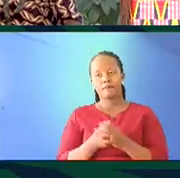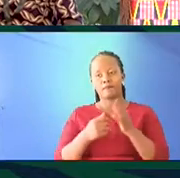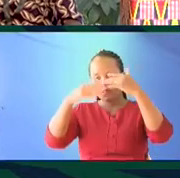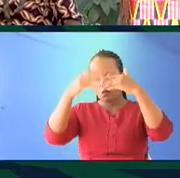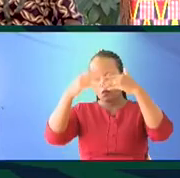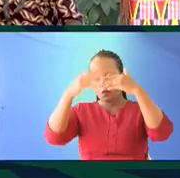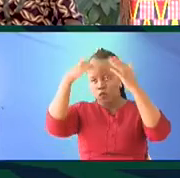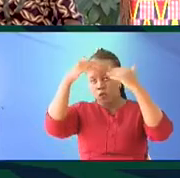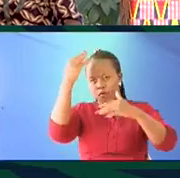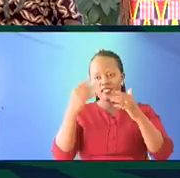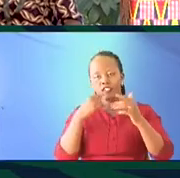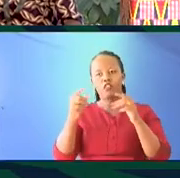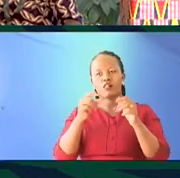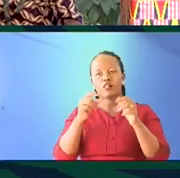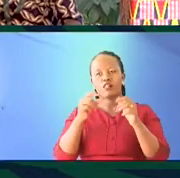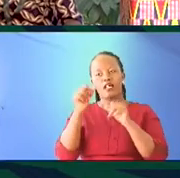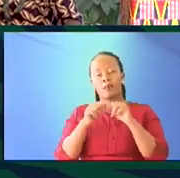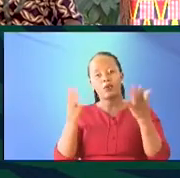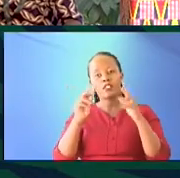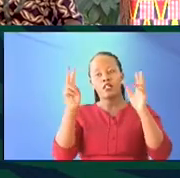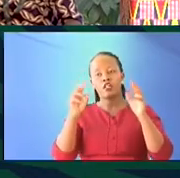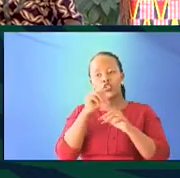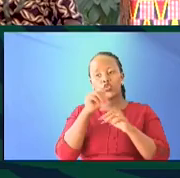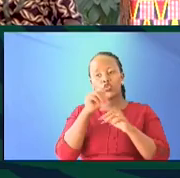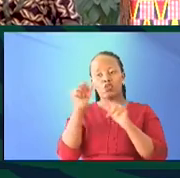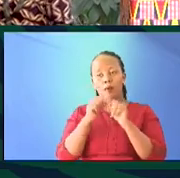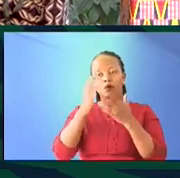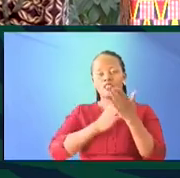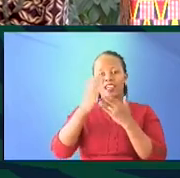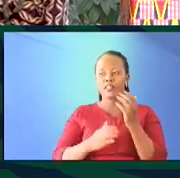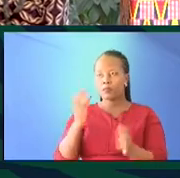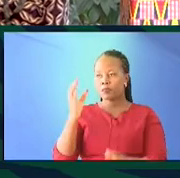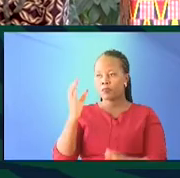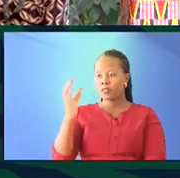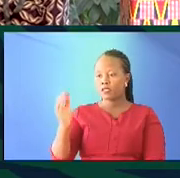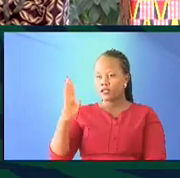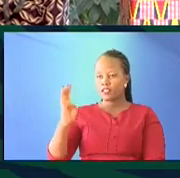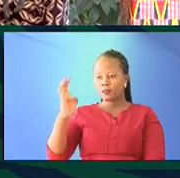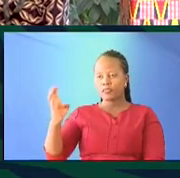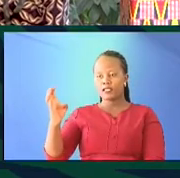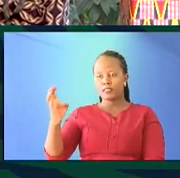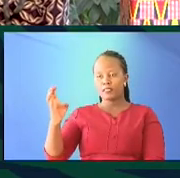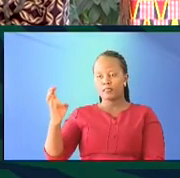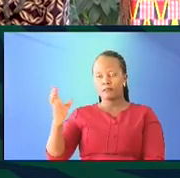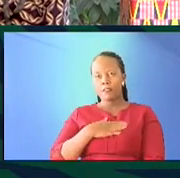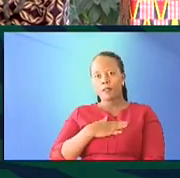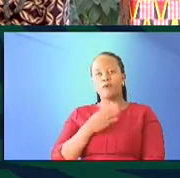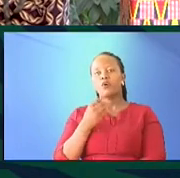Professor has talked about the issue of curriculum, the CBC. and I want to say that